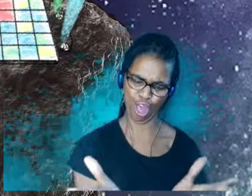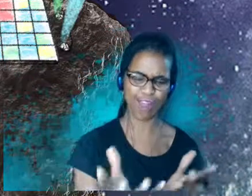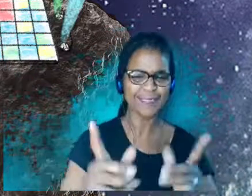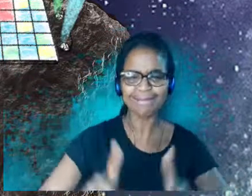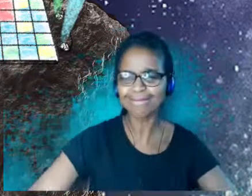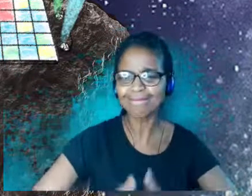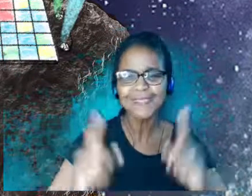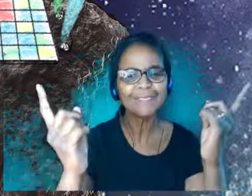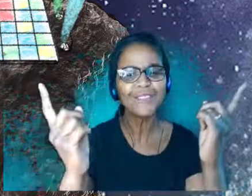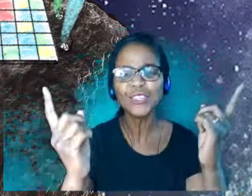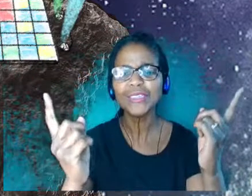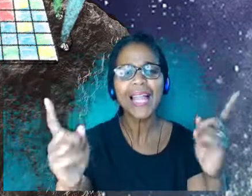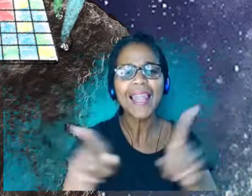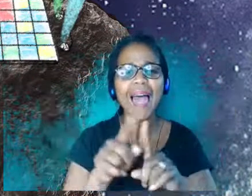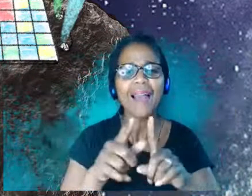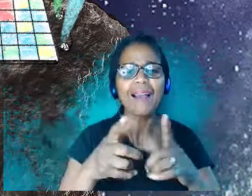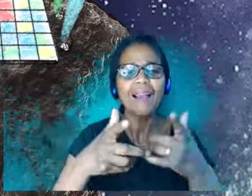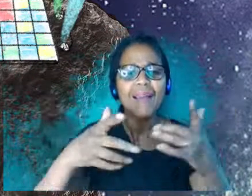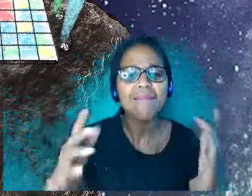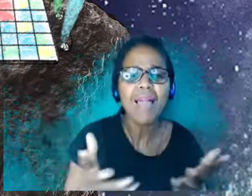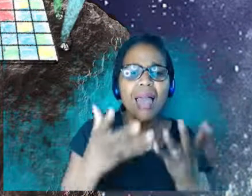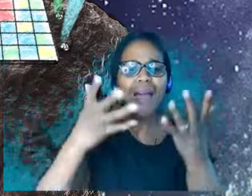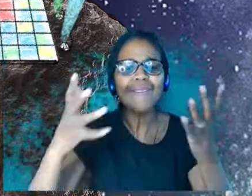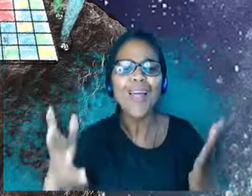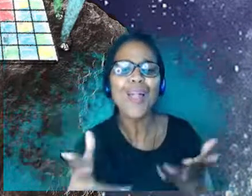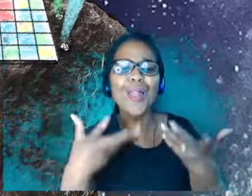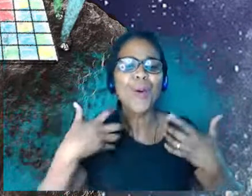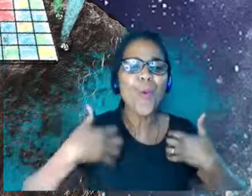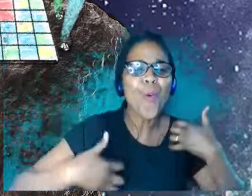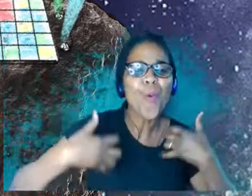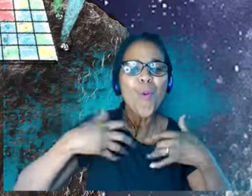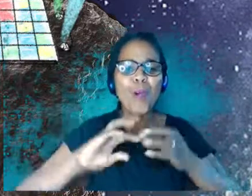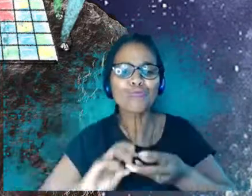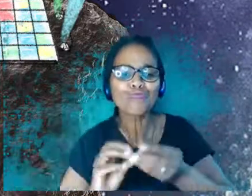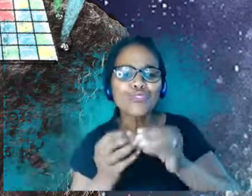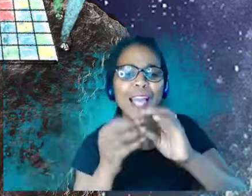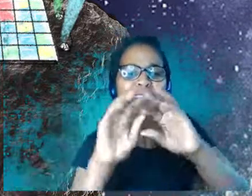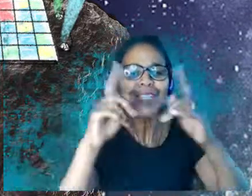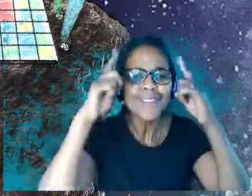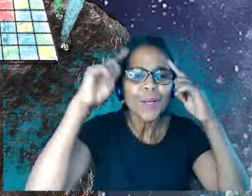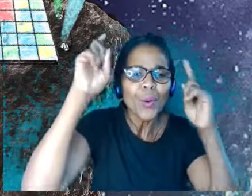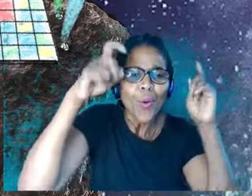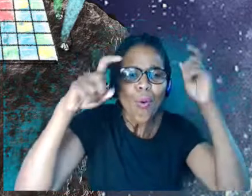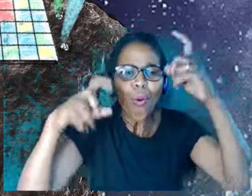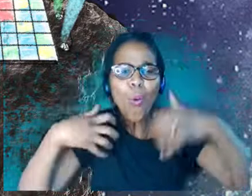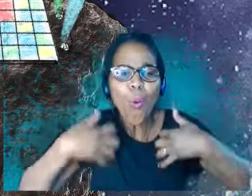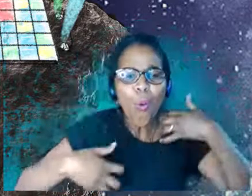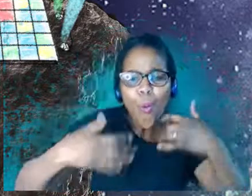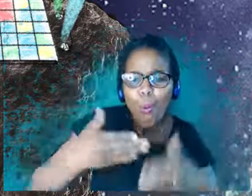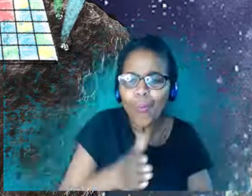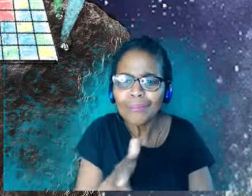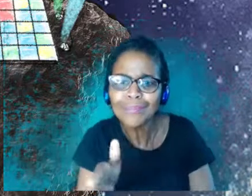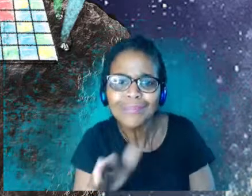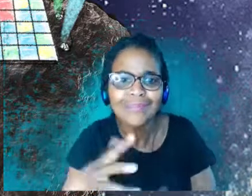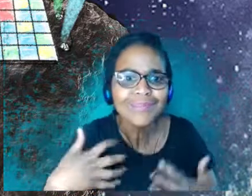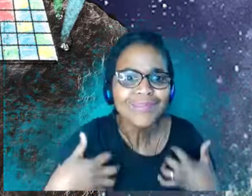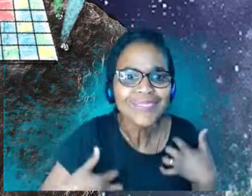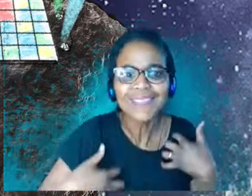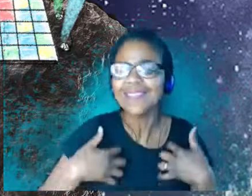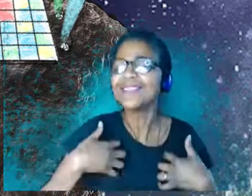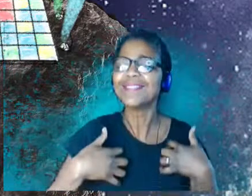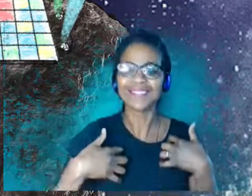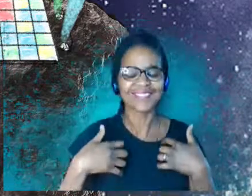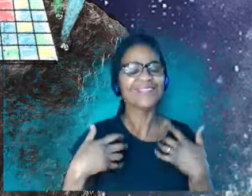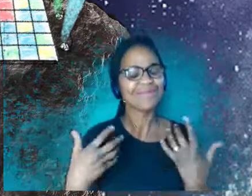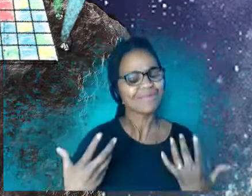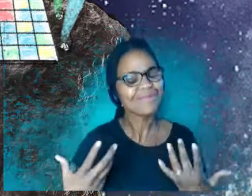playful that, you know, it's like the creative juices just kind of like they sparked. And we actually brought in like some of the other